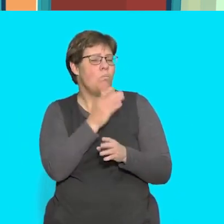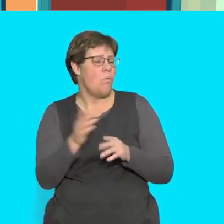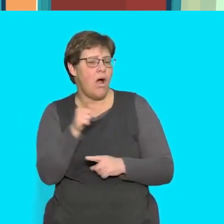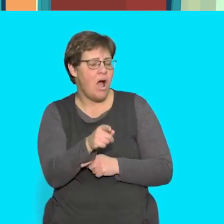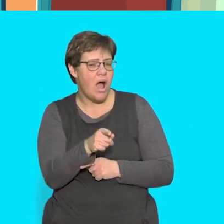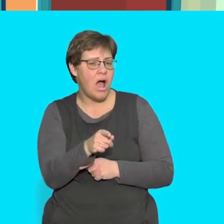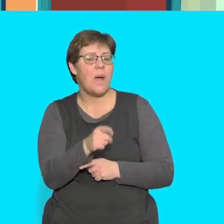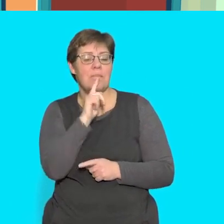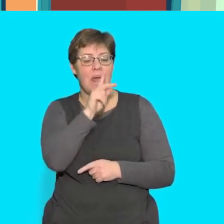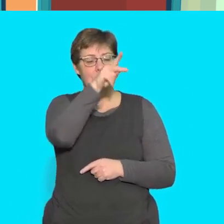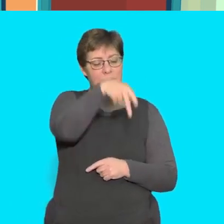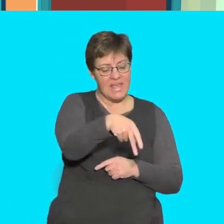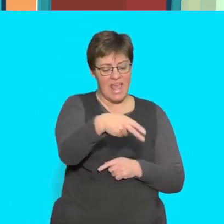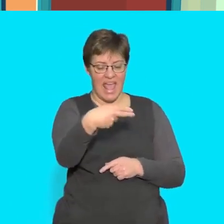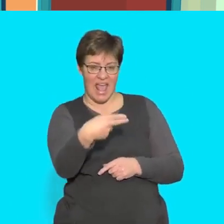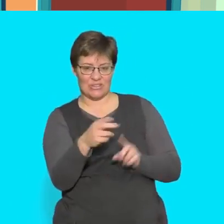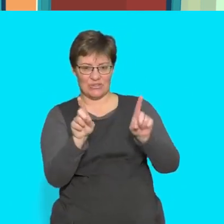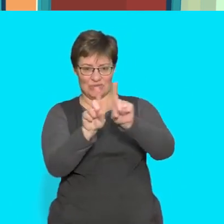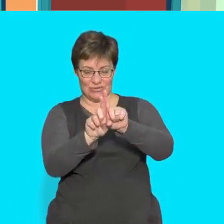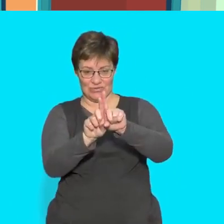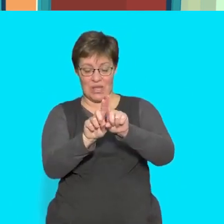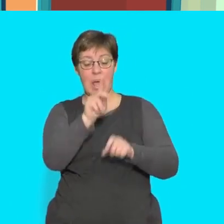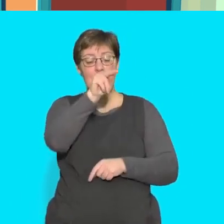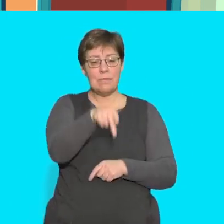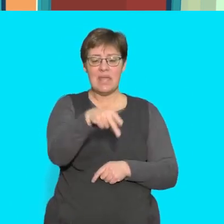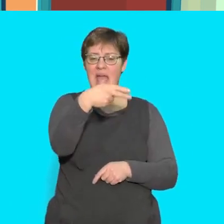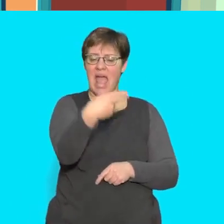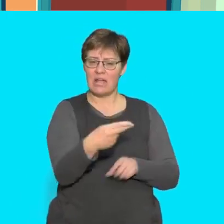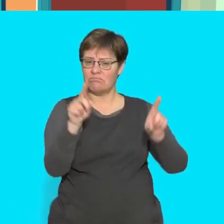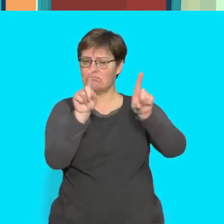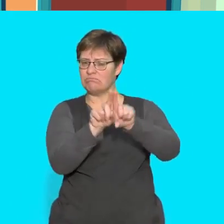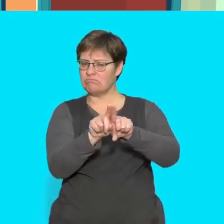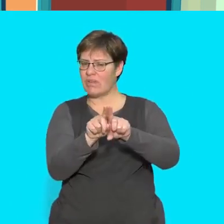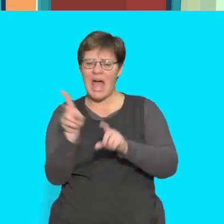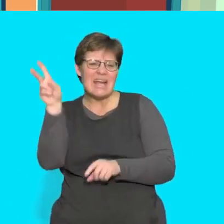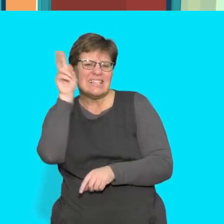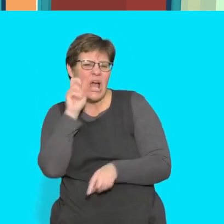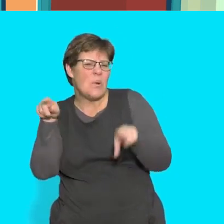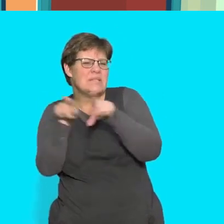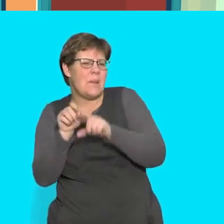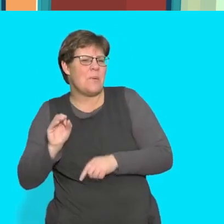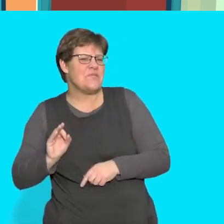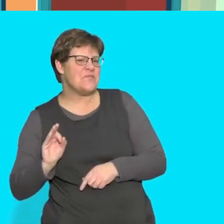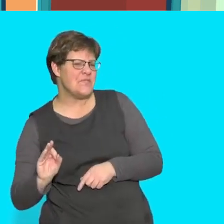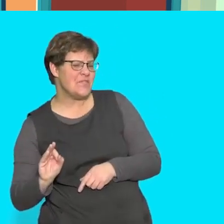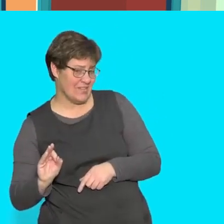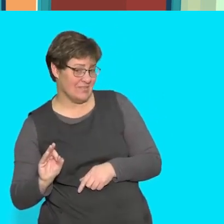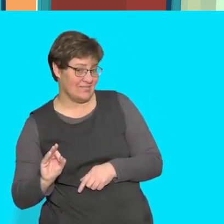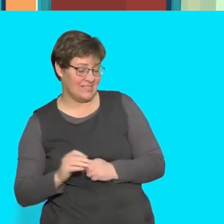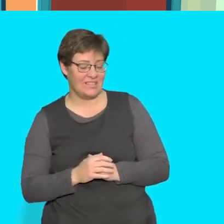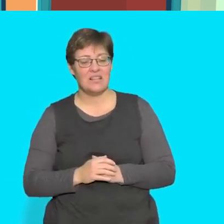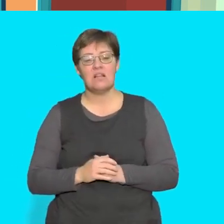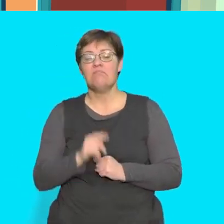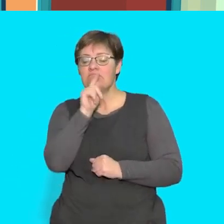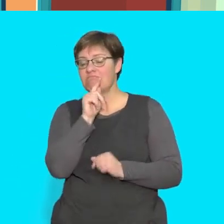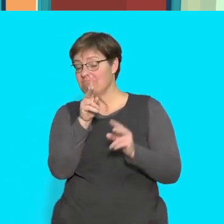the letters p and h the letters p and h together make a f sound sound listen